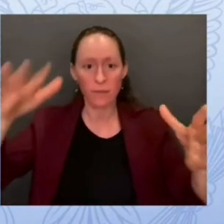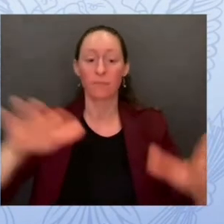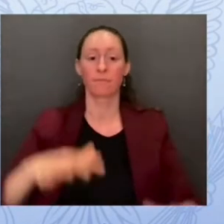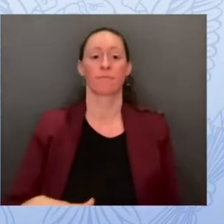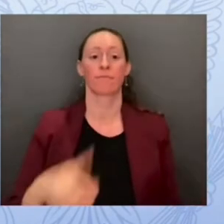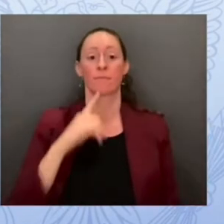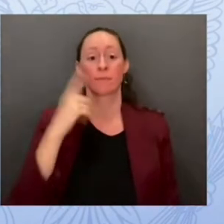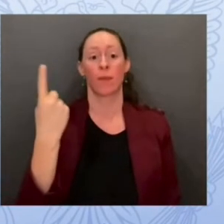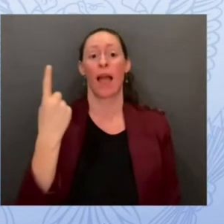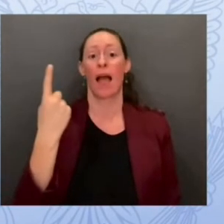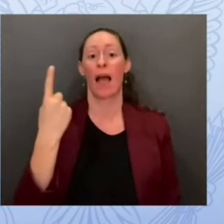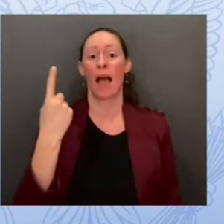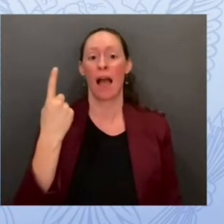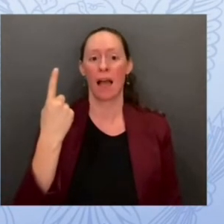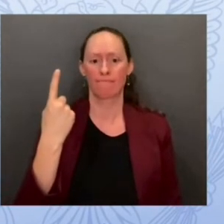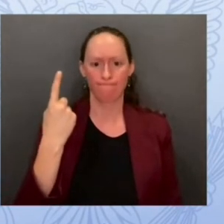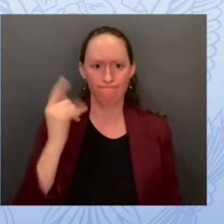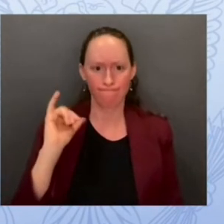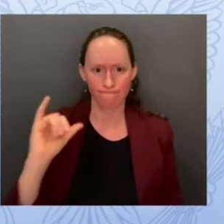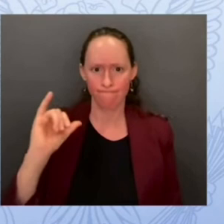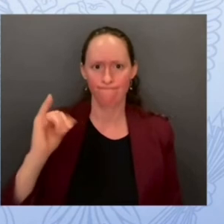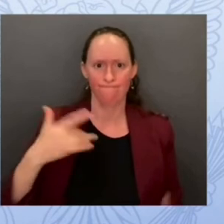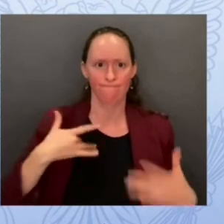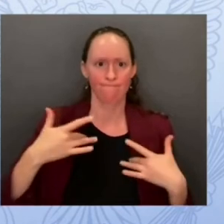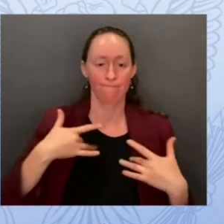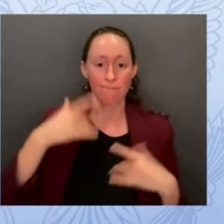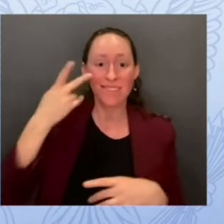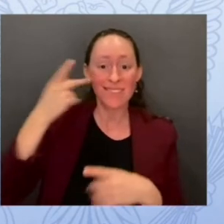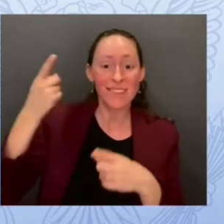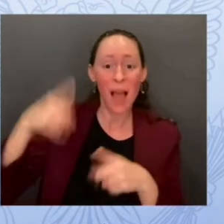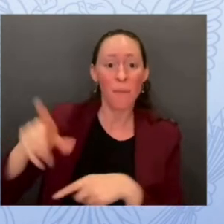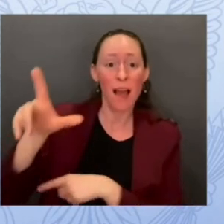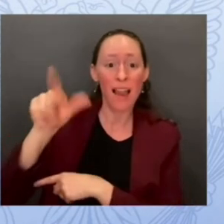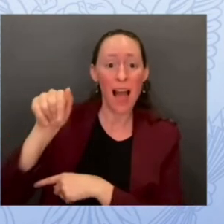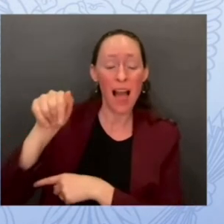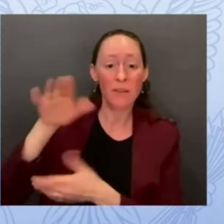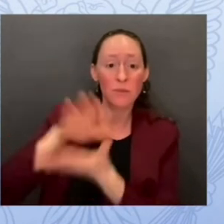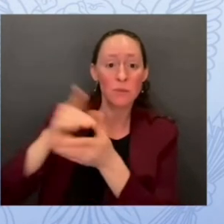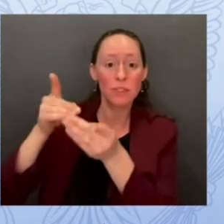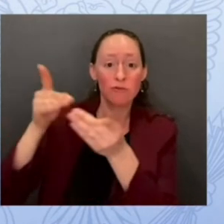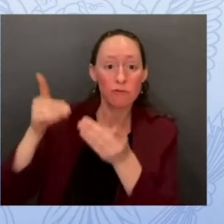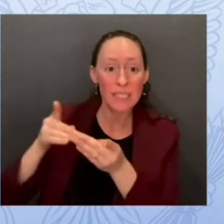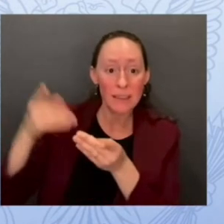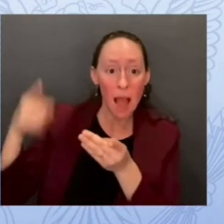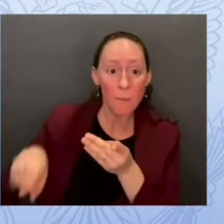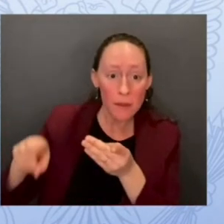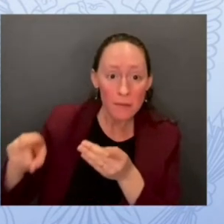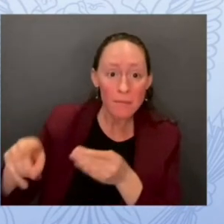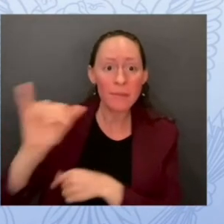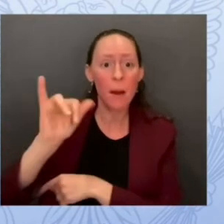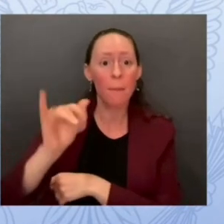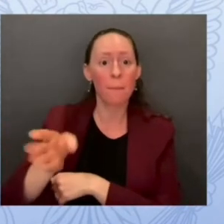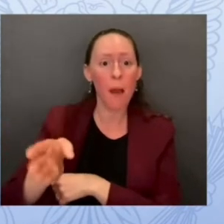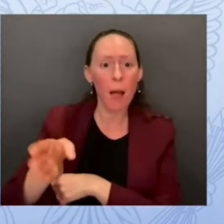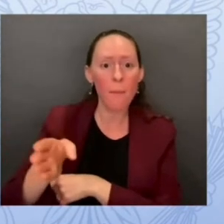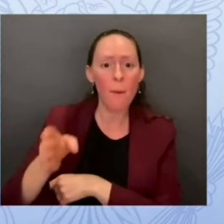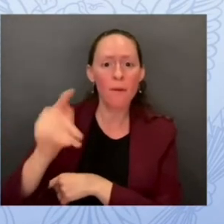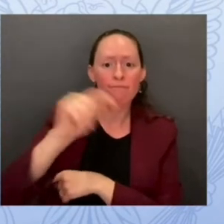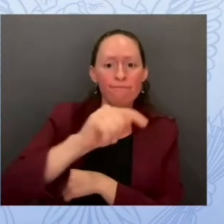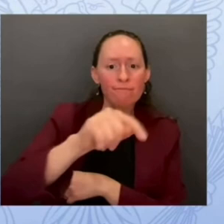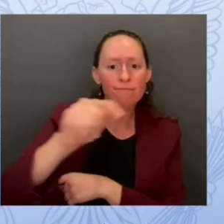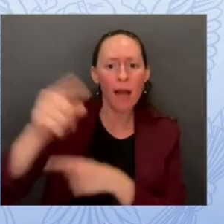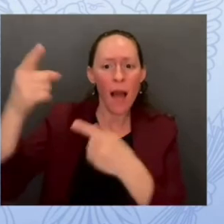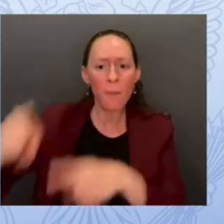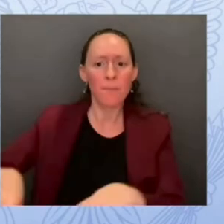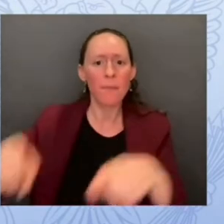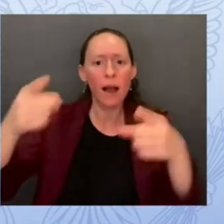like superintendent carvalho told us today as well as in baltimore miami-dade minneapolis and over 1600 districts across the country this is a problem just too